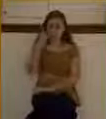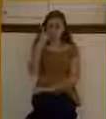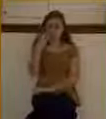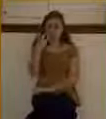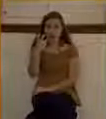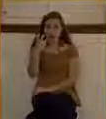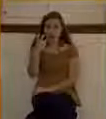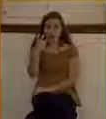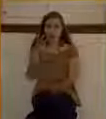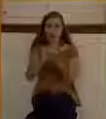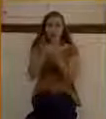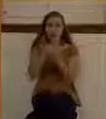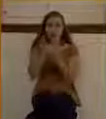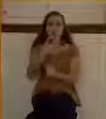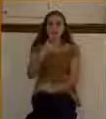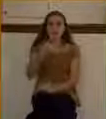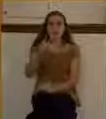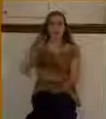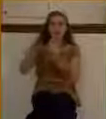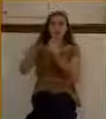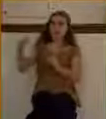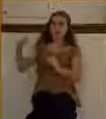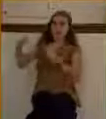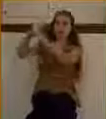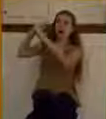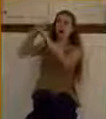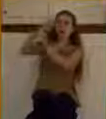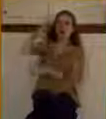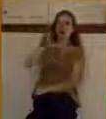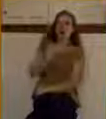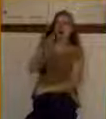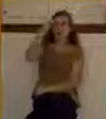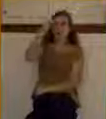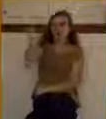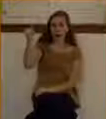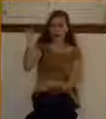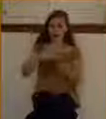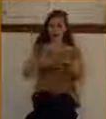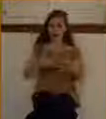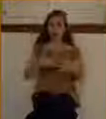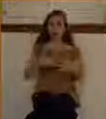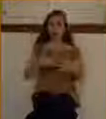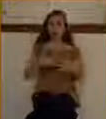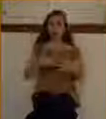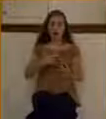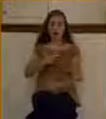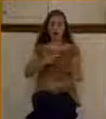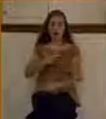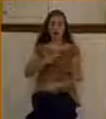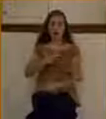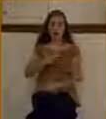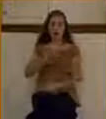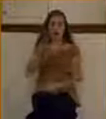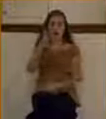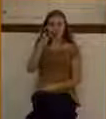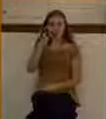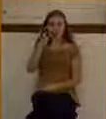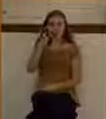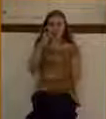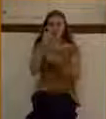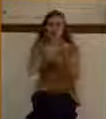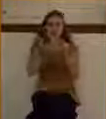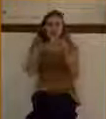blindness of their heart. You know what salvation is? Salvation is God taking us out of darkness and into light.